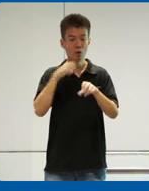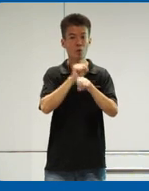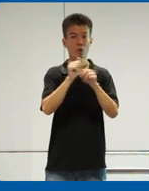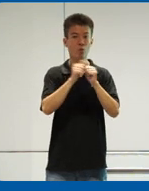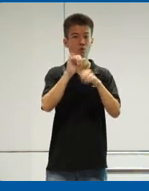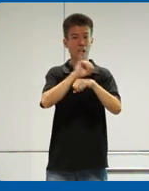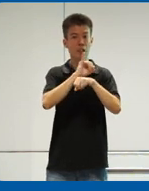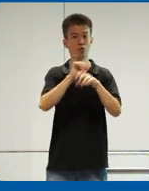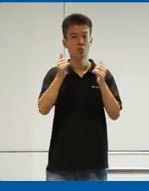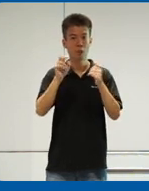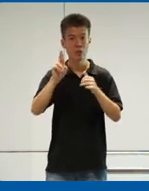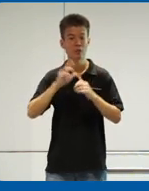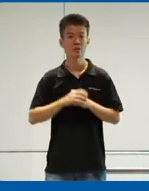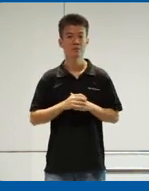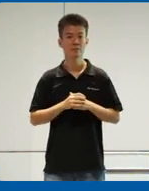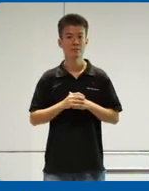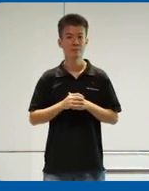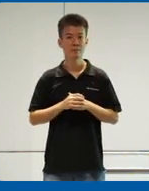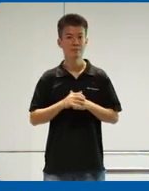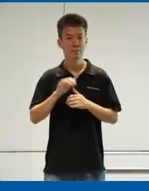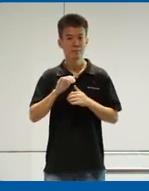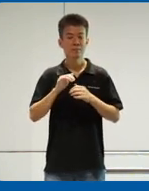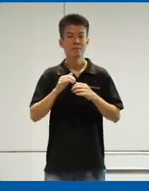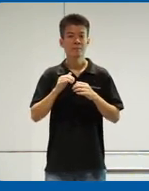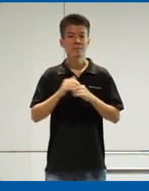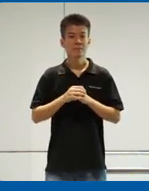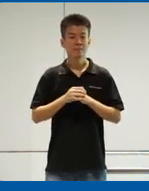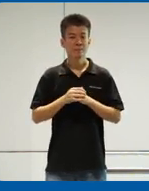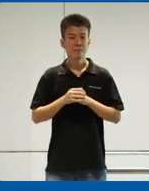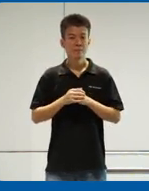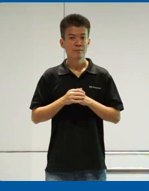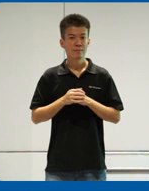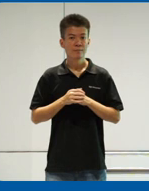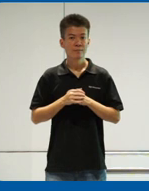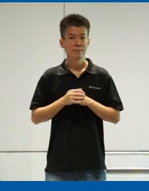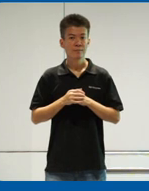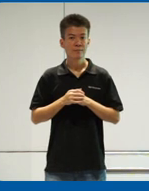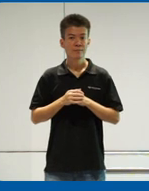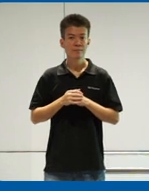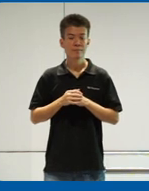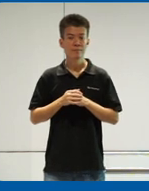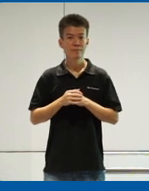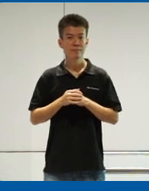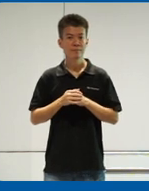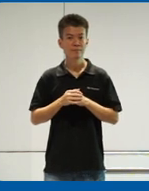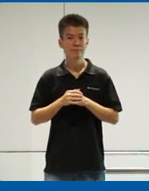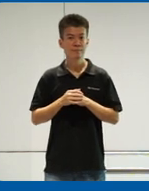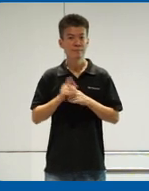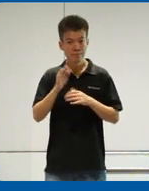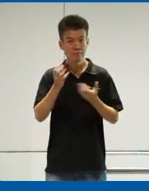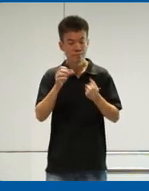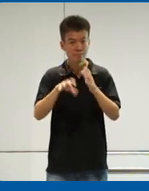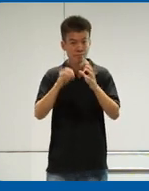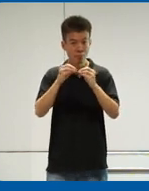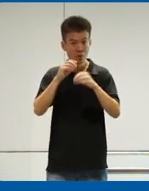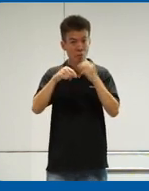industry players. Yeah. So, yes. So if you want to find out